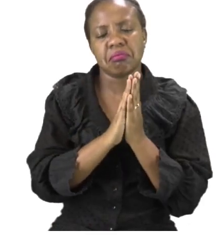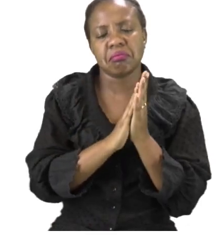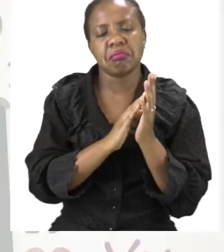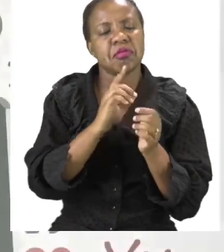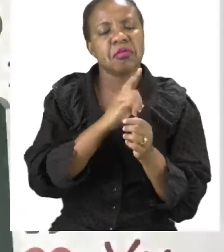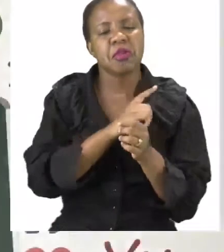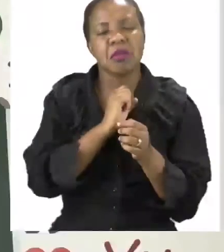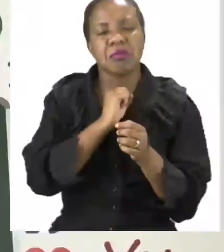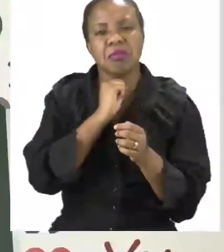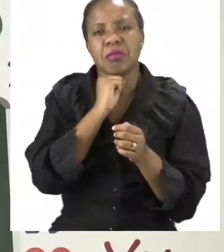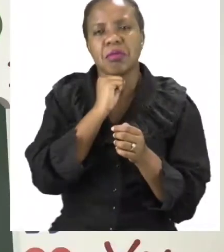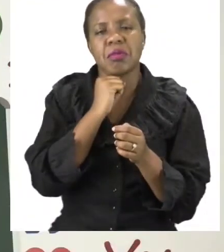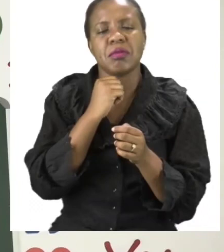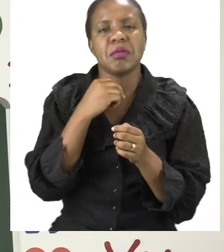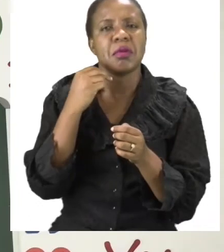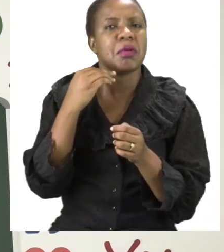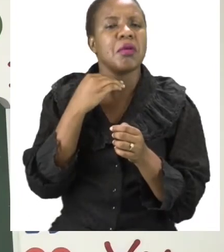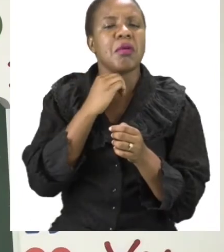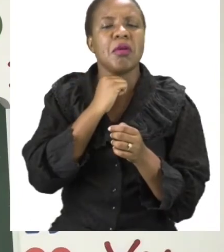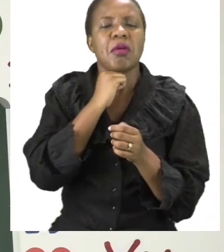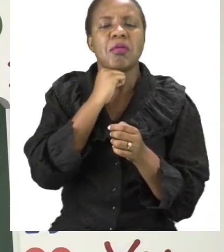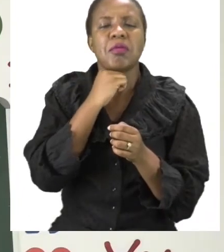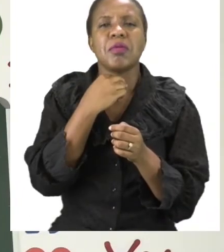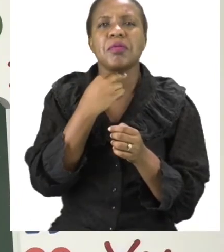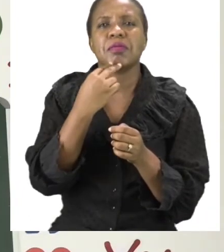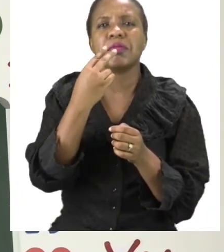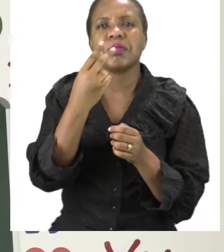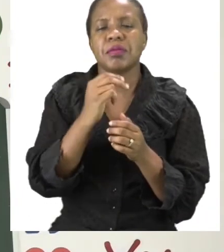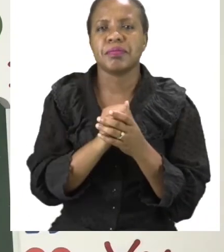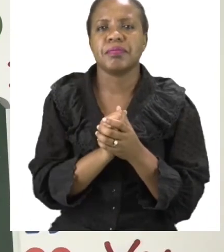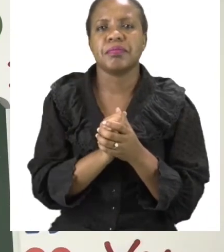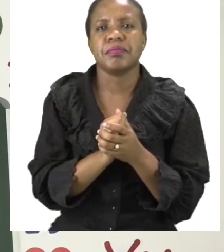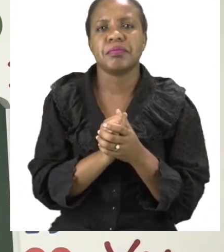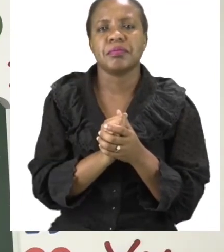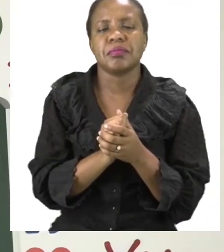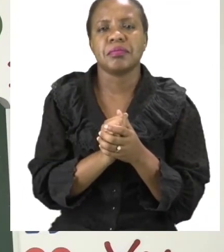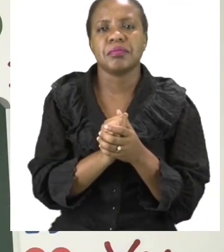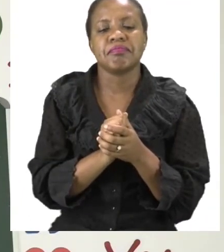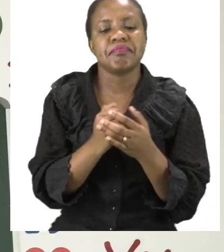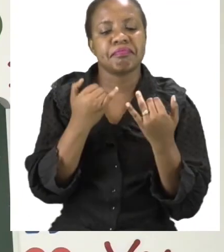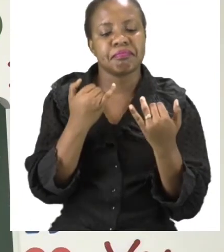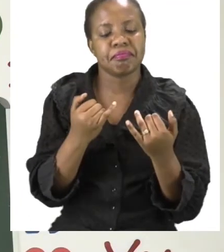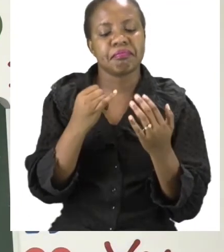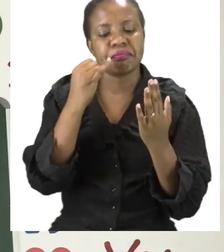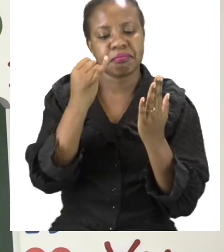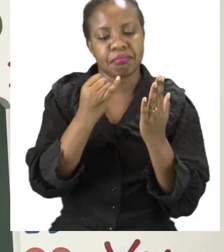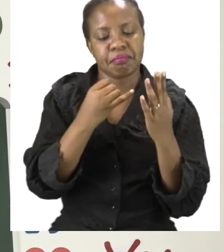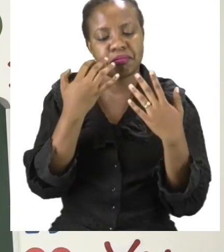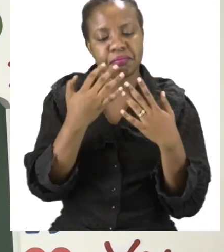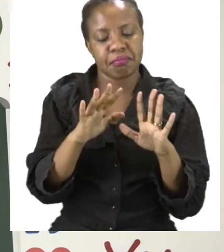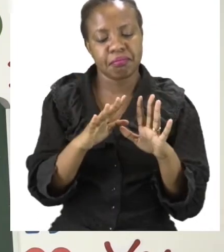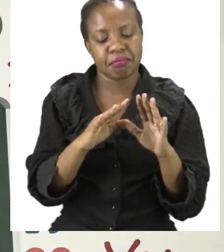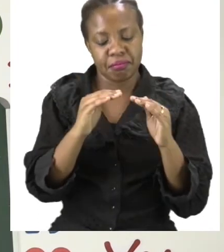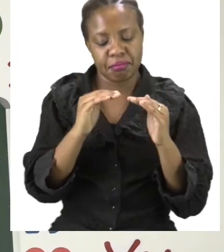me, you're going to tell me two things, making two sentences about your culture. Now, when someone